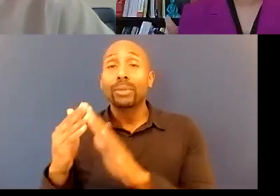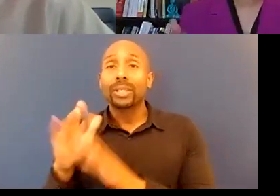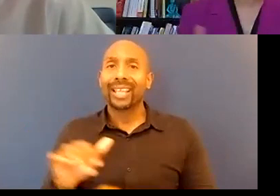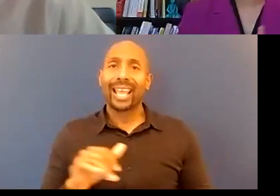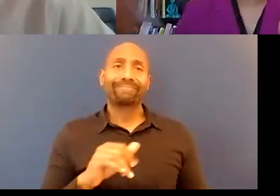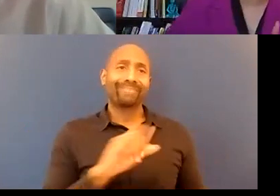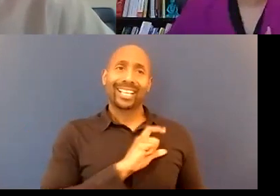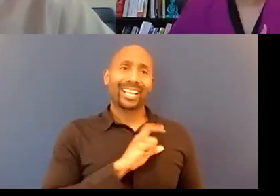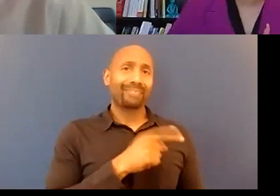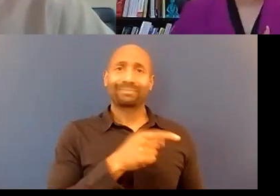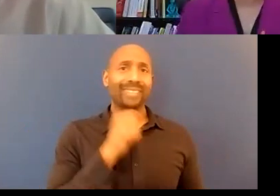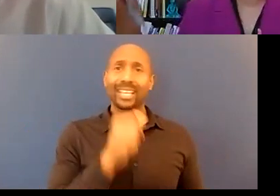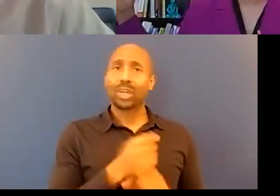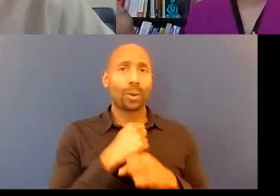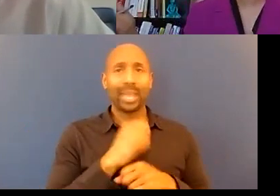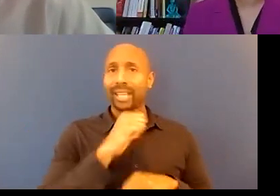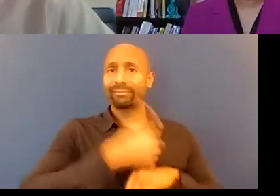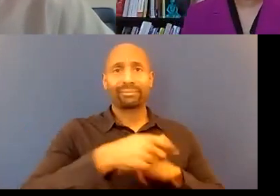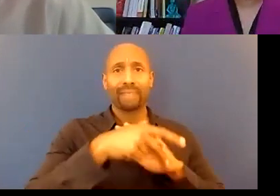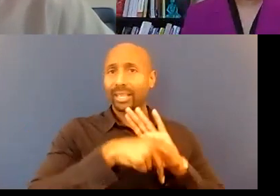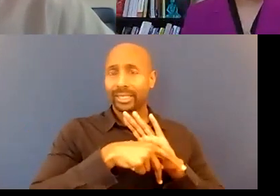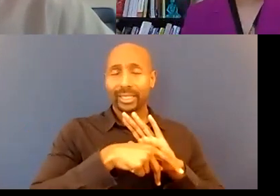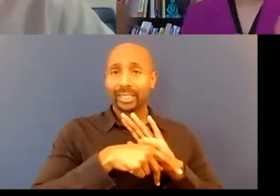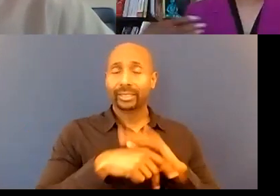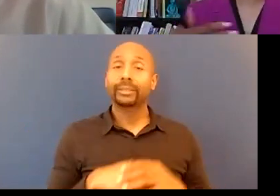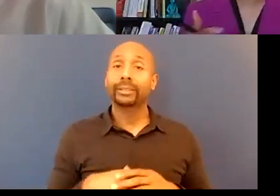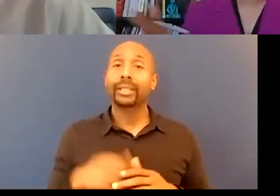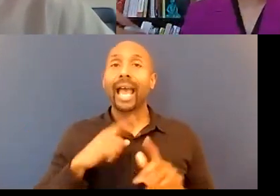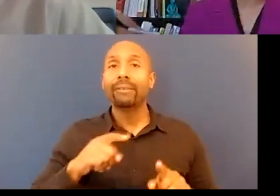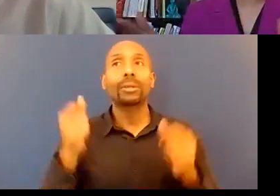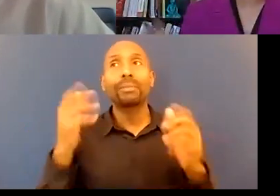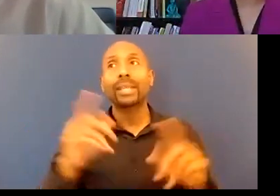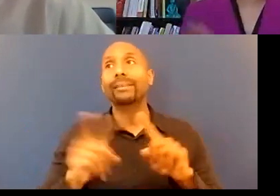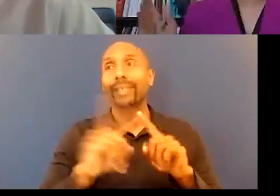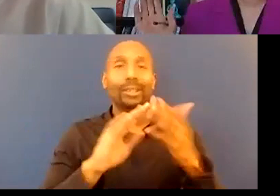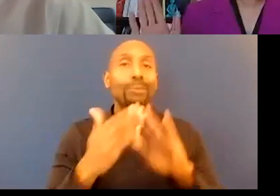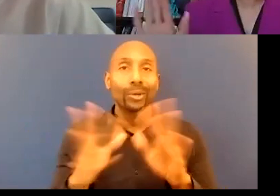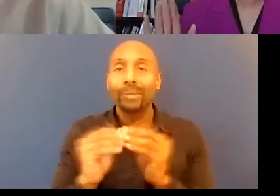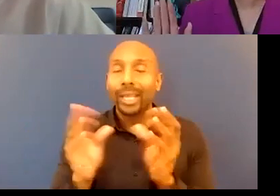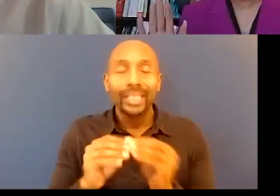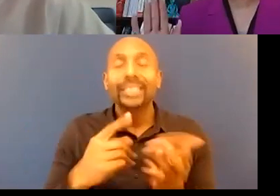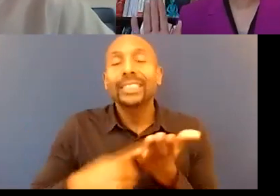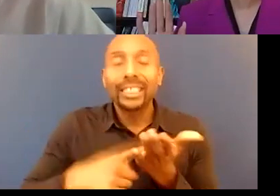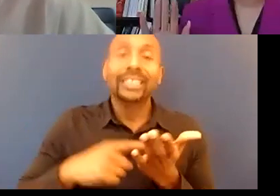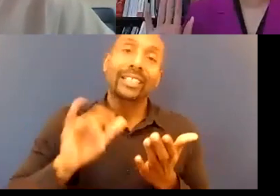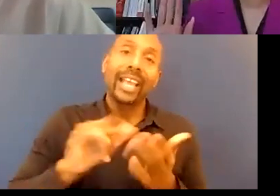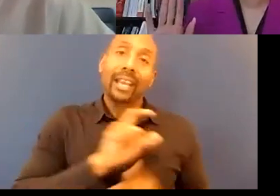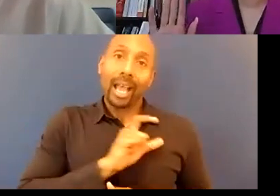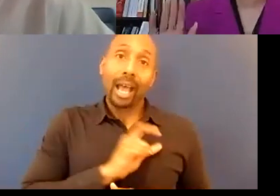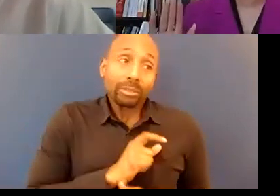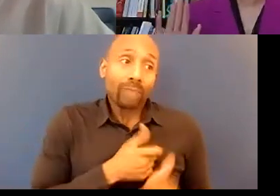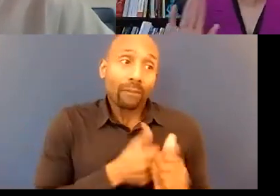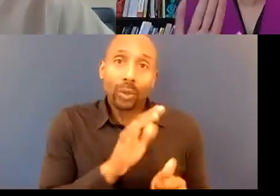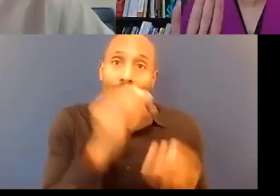community meetings about cops doing things that cops were told to do and if you want to start yelling at somebody the chief needs to be you know forgive me my